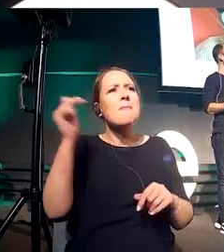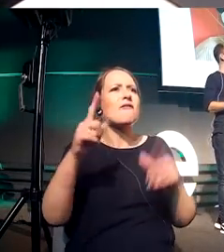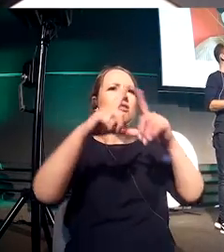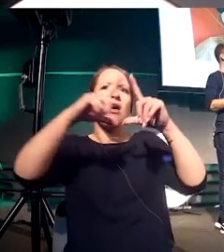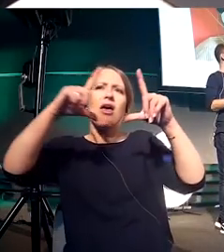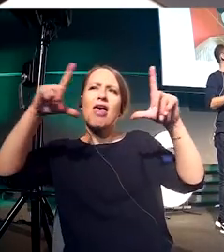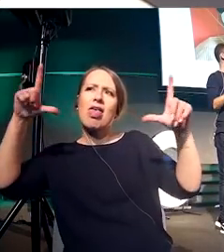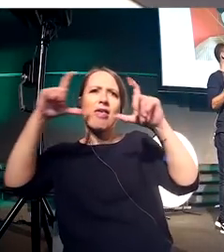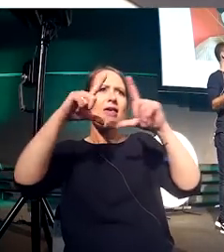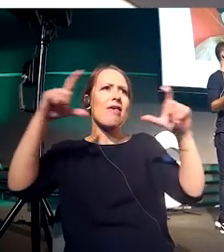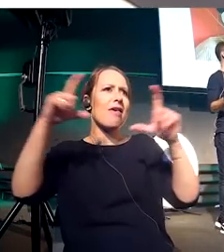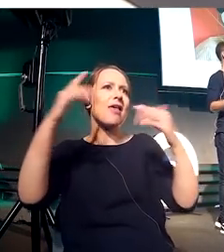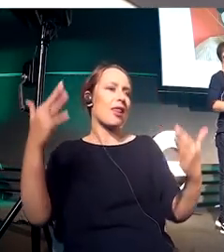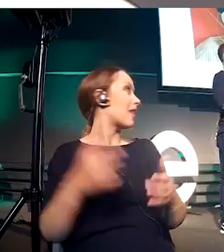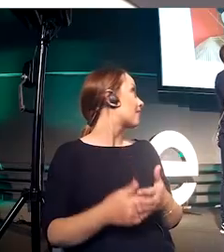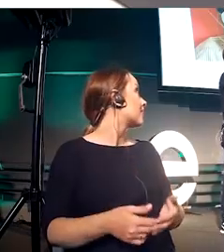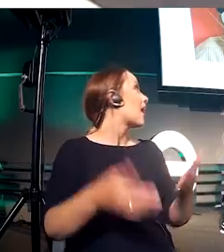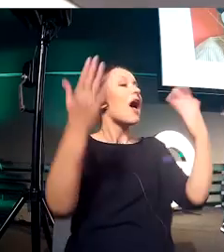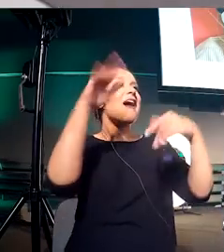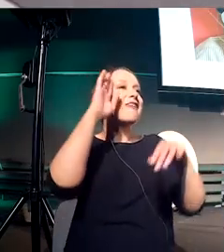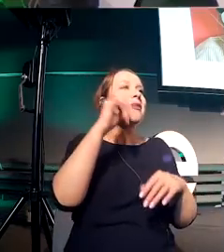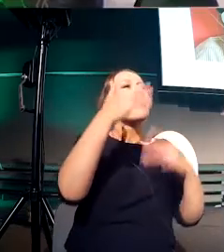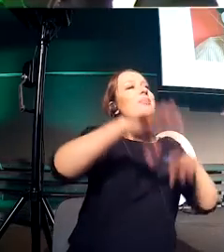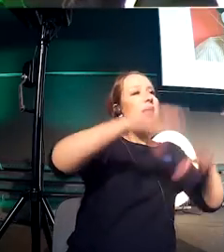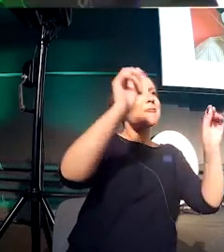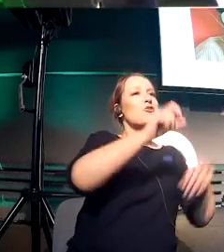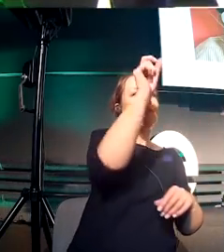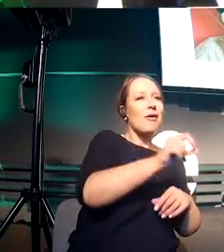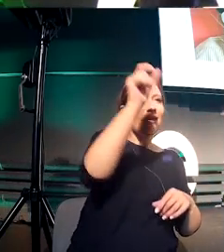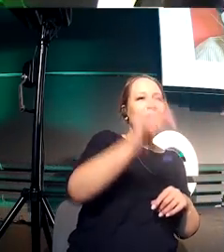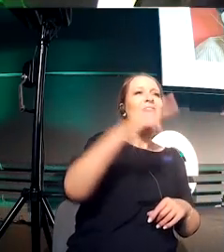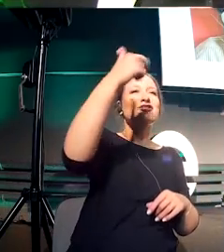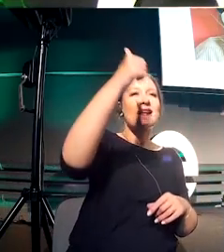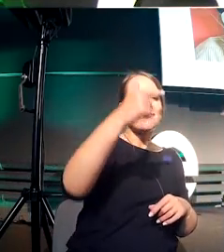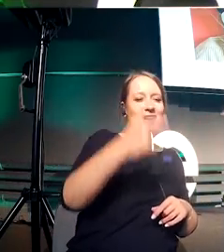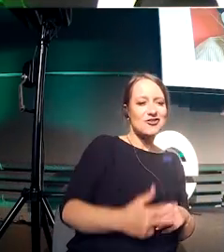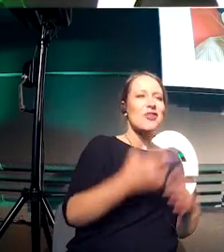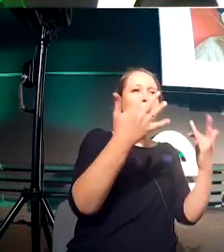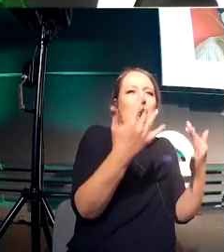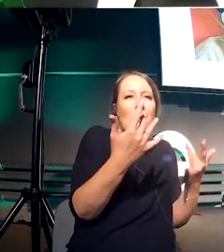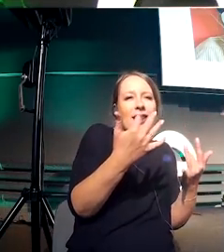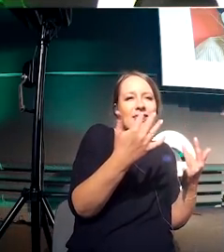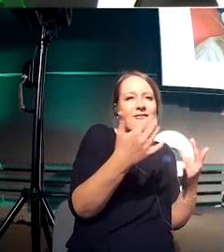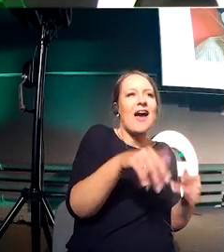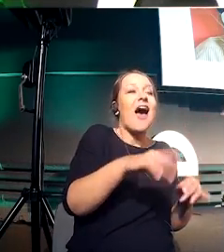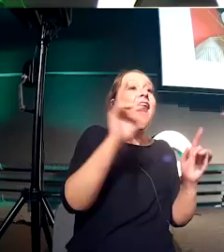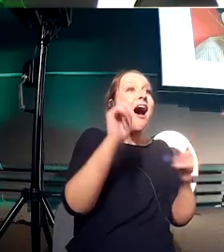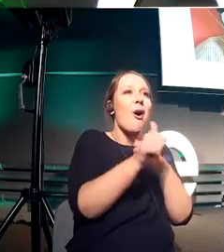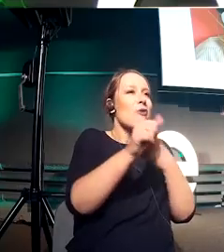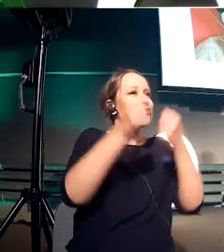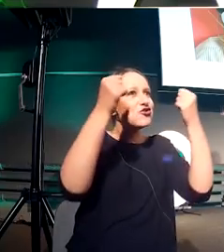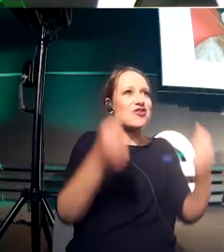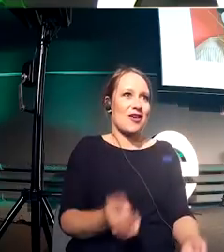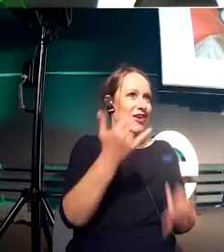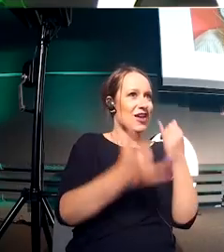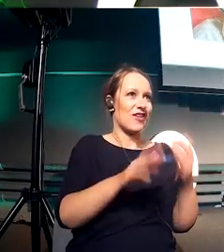three. But it gets more complicated as you build bigger and screens that have a lot more elements than we